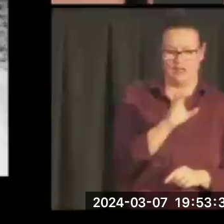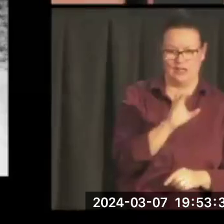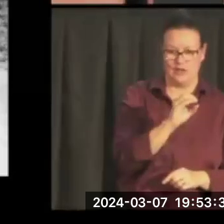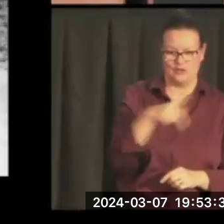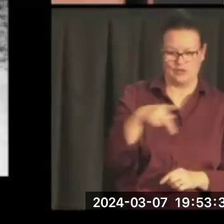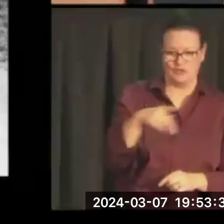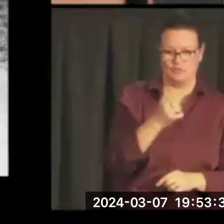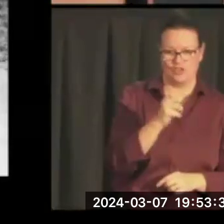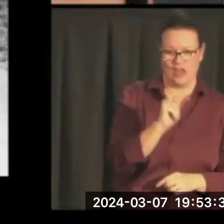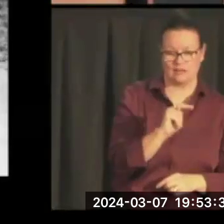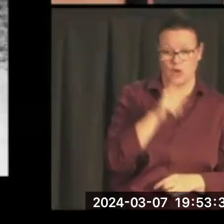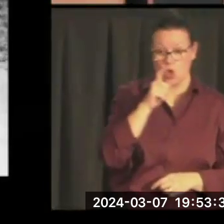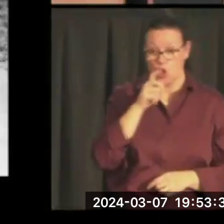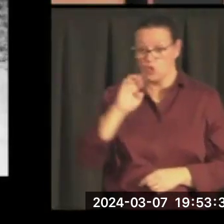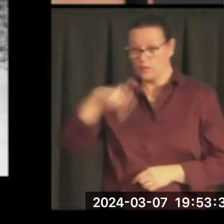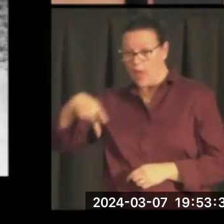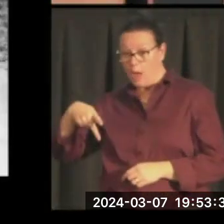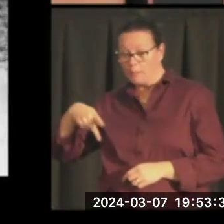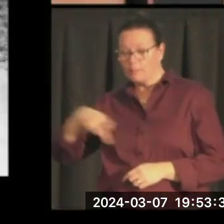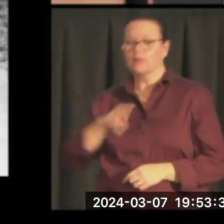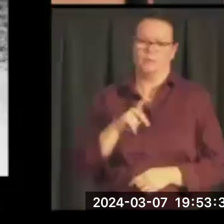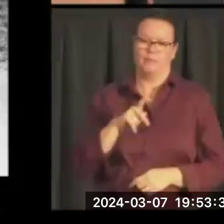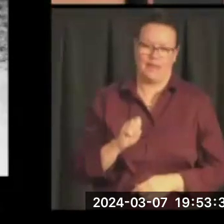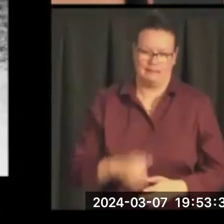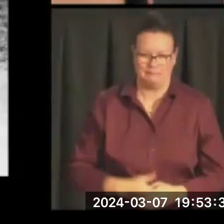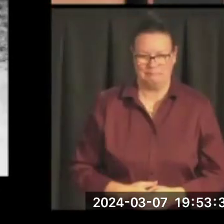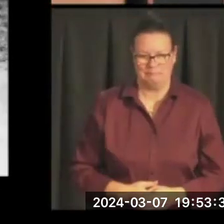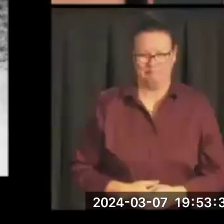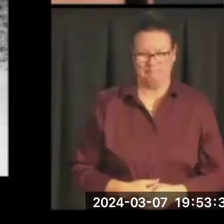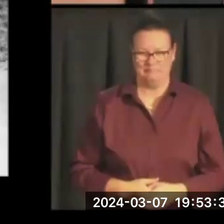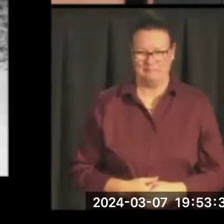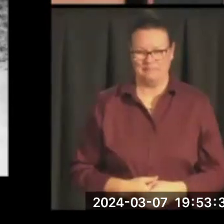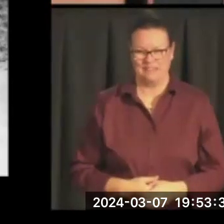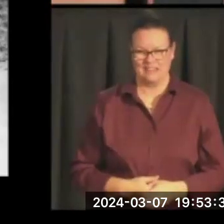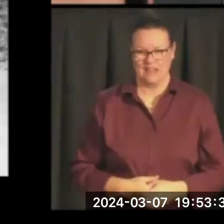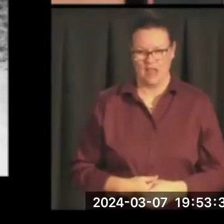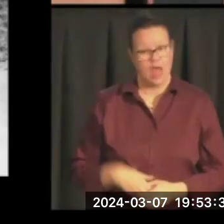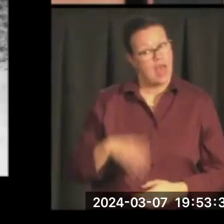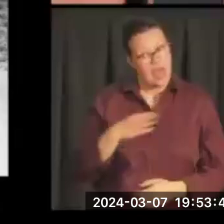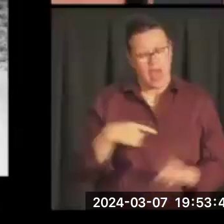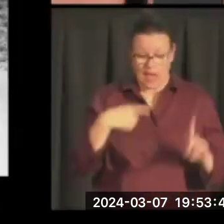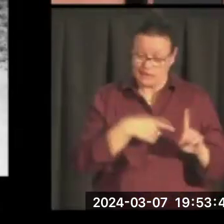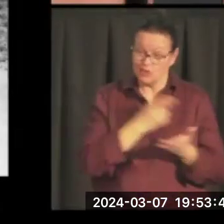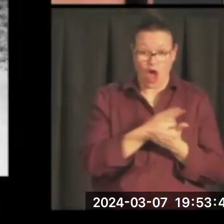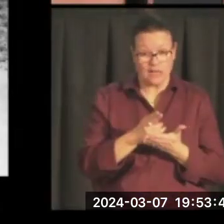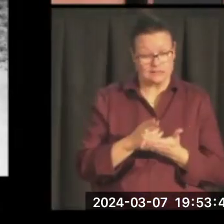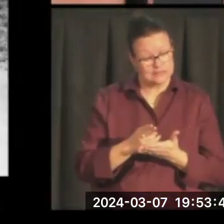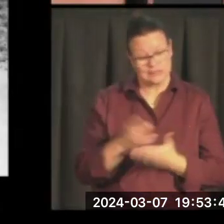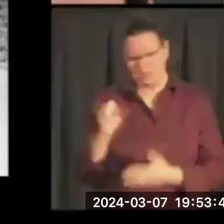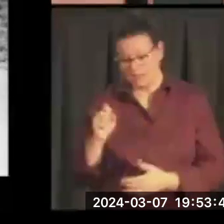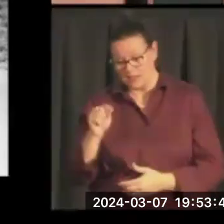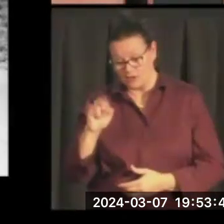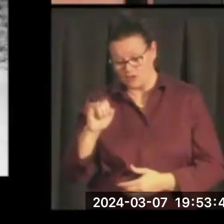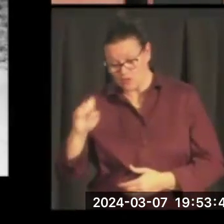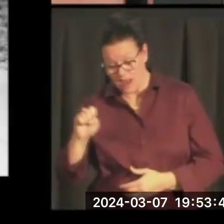the umpire? Mike Mansfield. And he calls him like he sees him. And they're going to